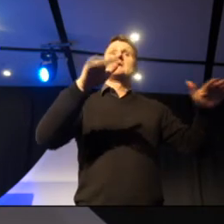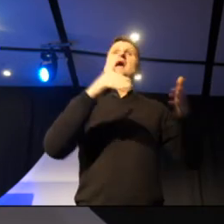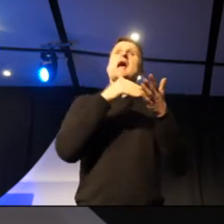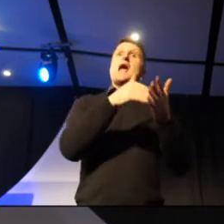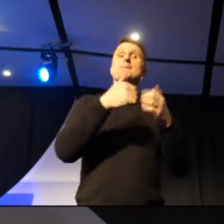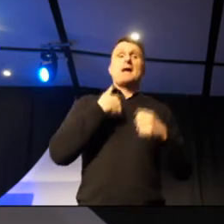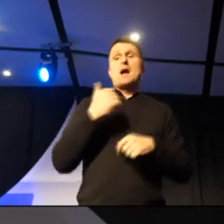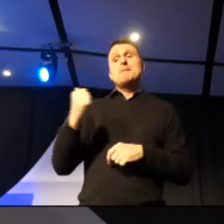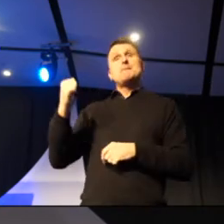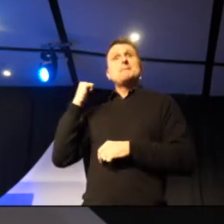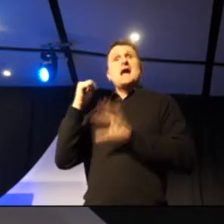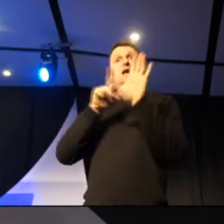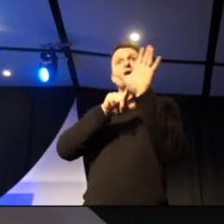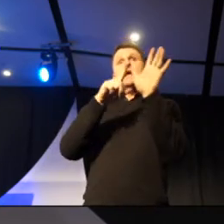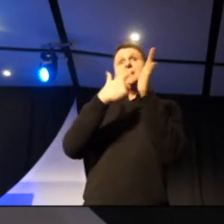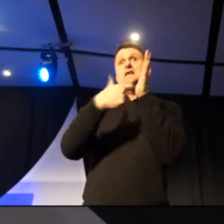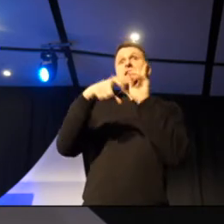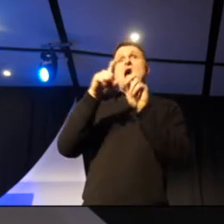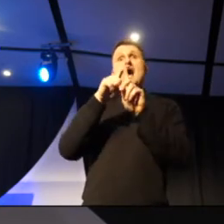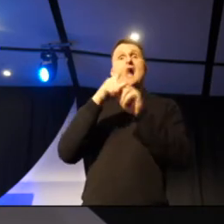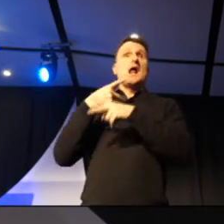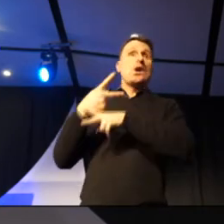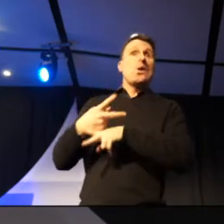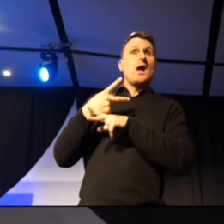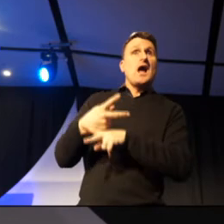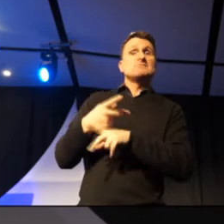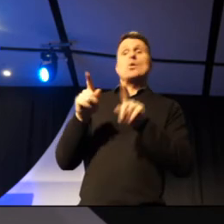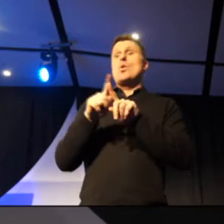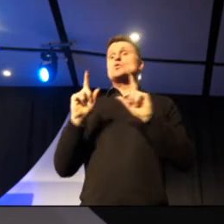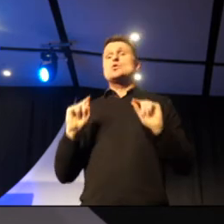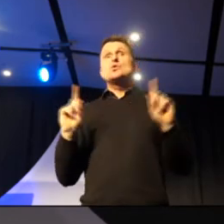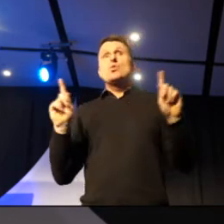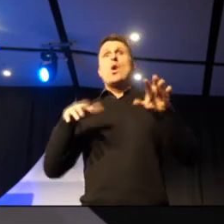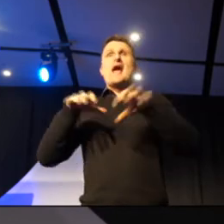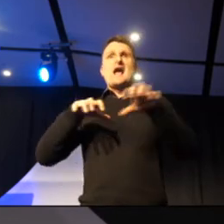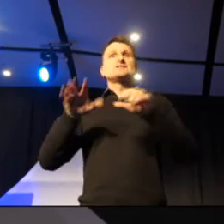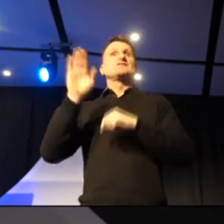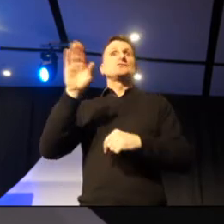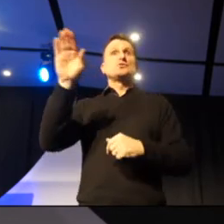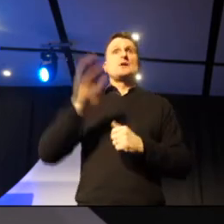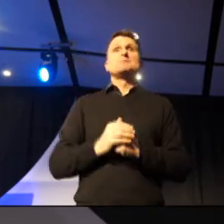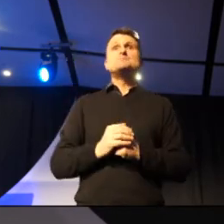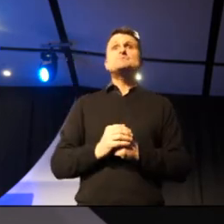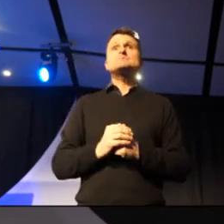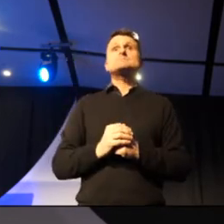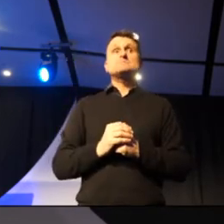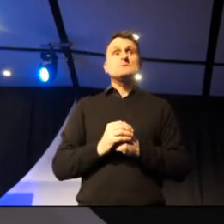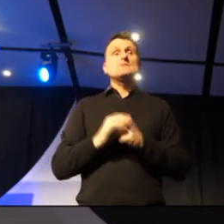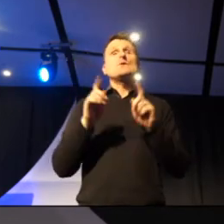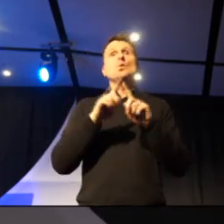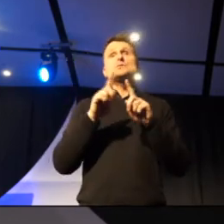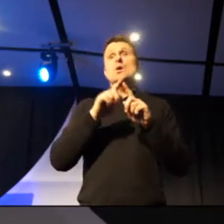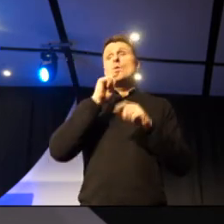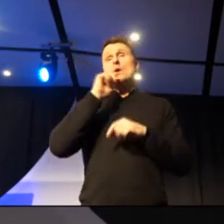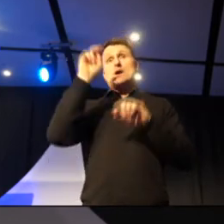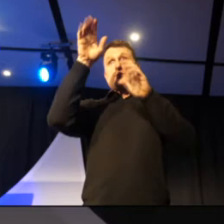how we can help play our part in this role. Now looking towards the future, we're hoping to expand our roadshow process